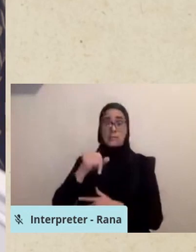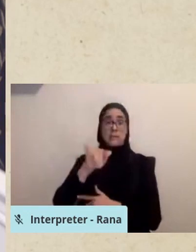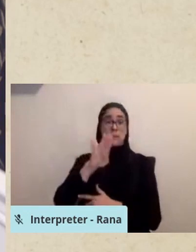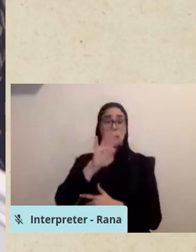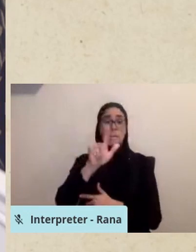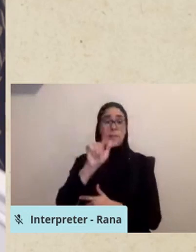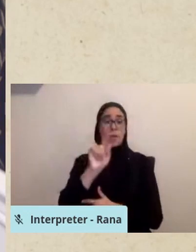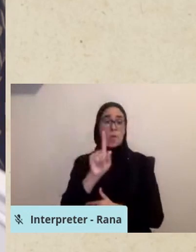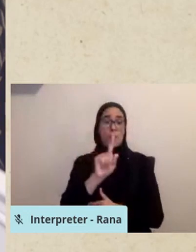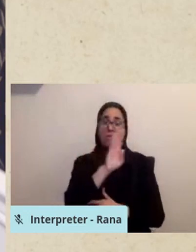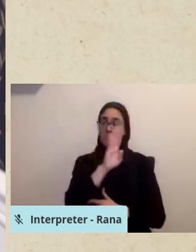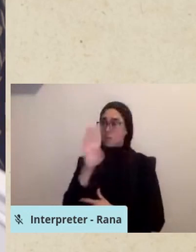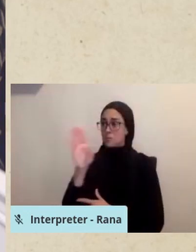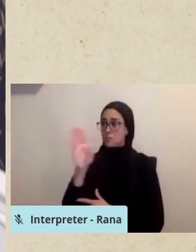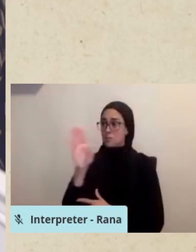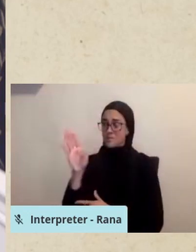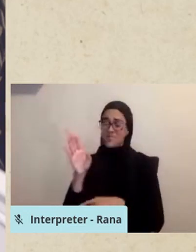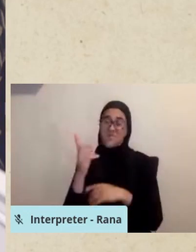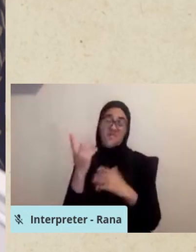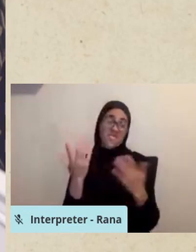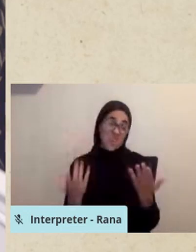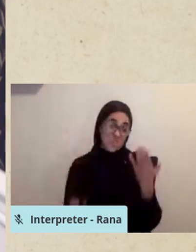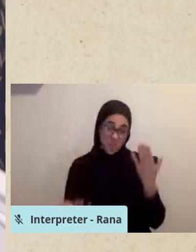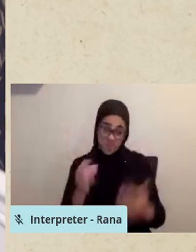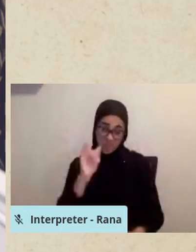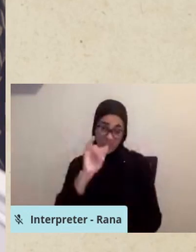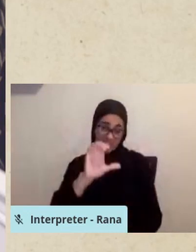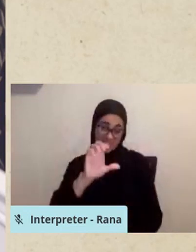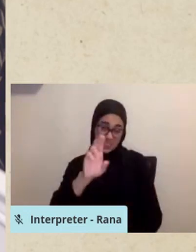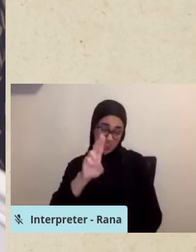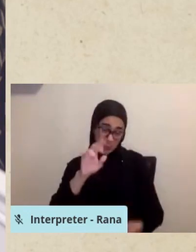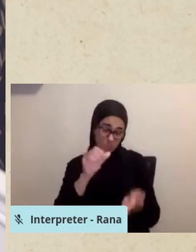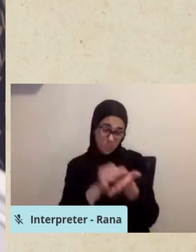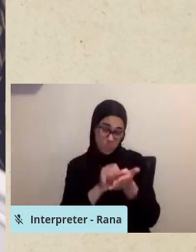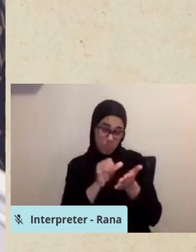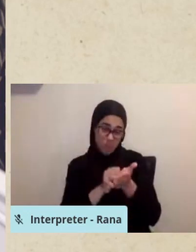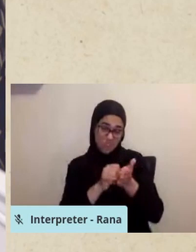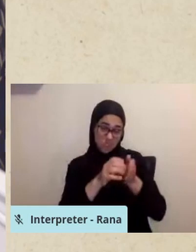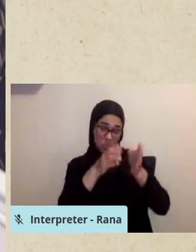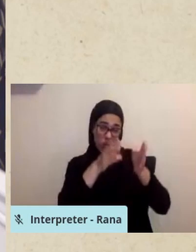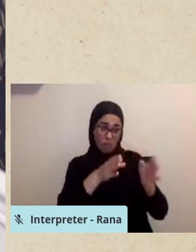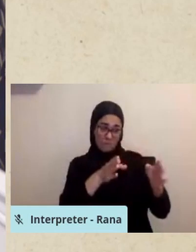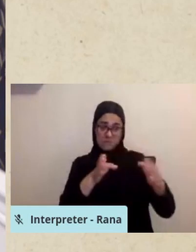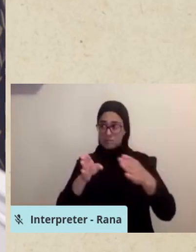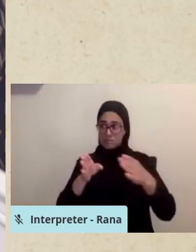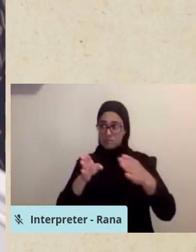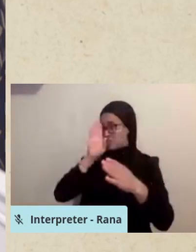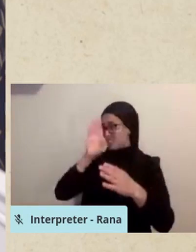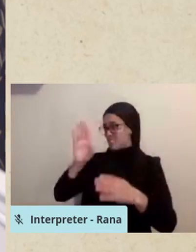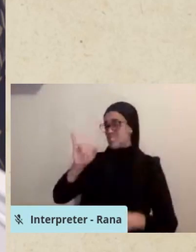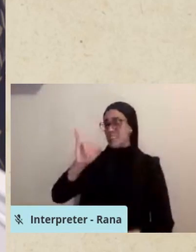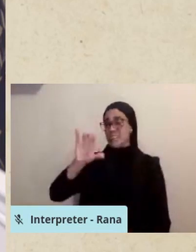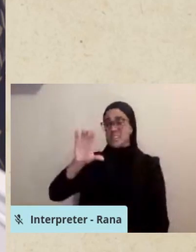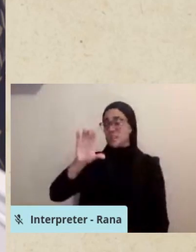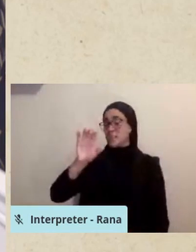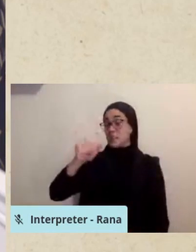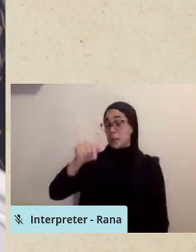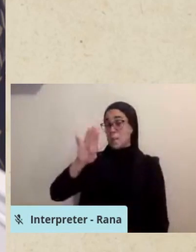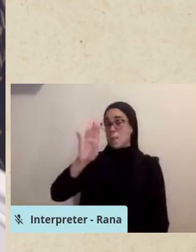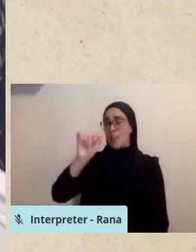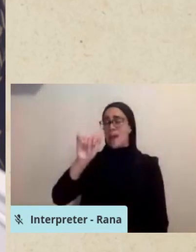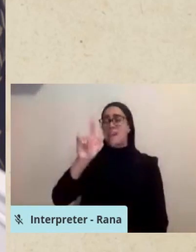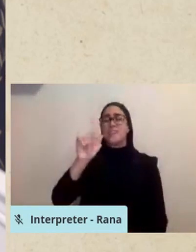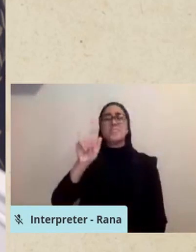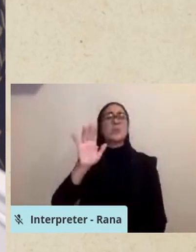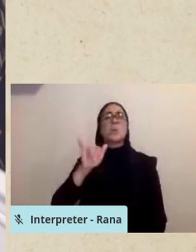ICU may be medically difficult while logistically impossible, and so those things are left out. I